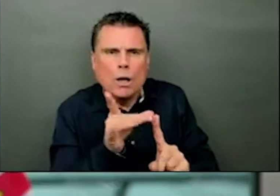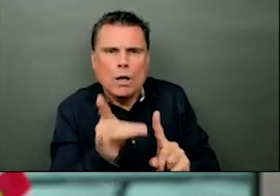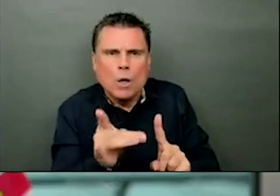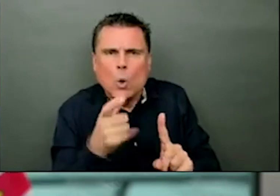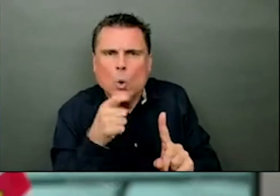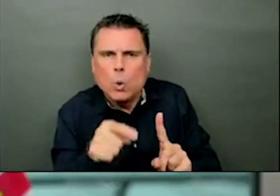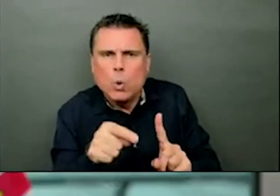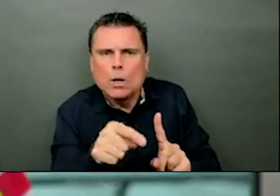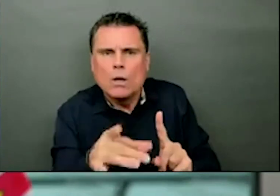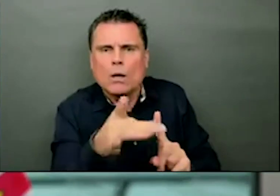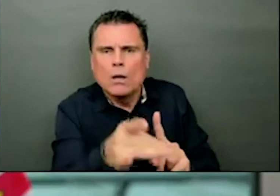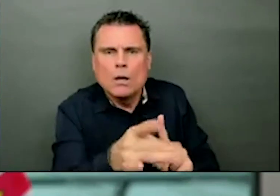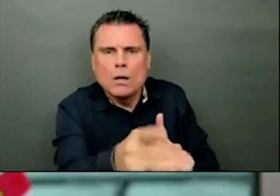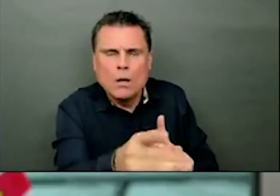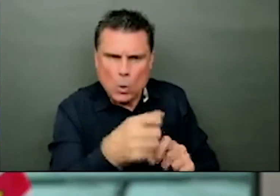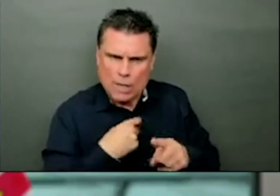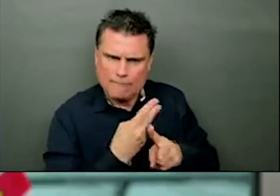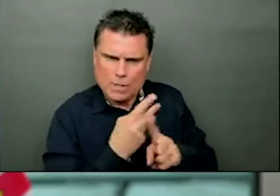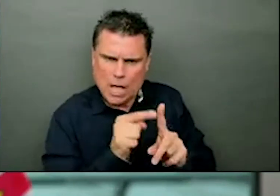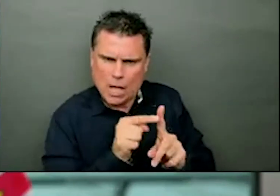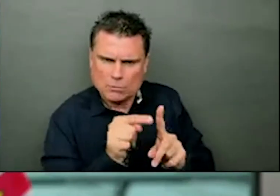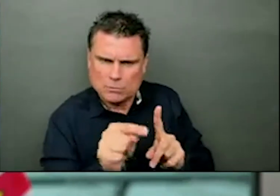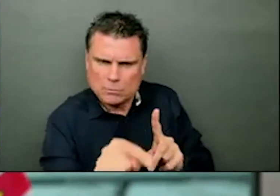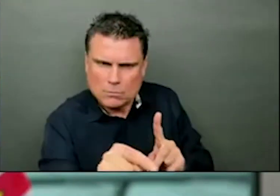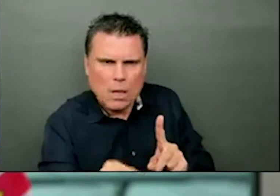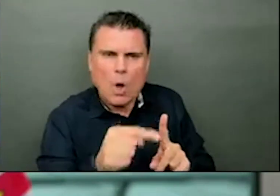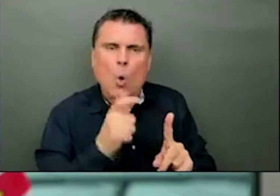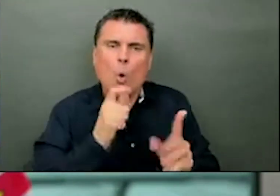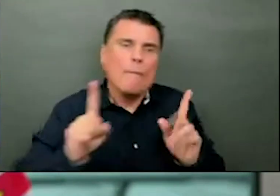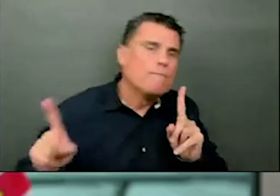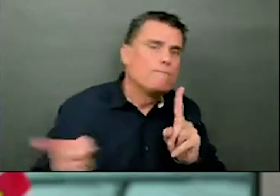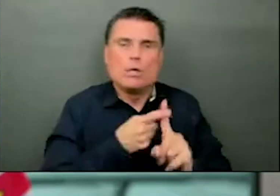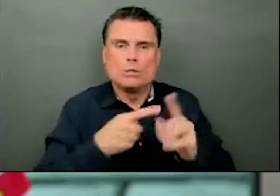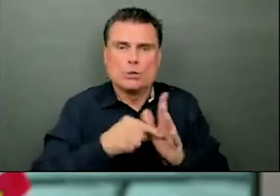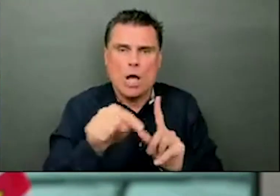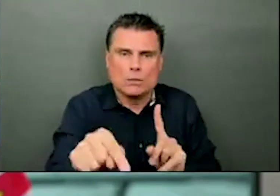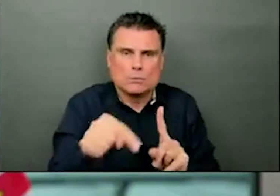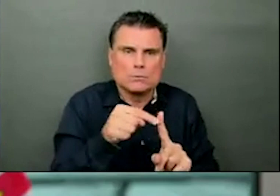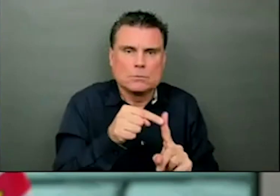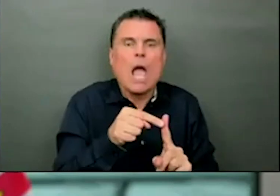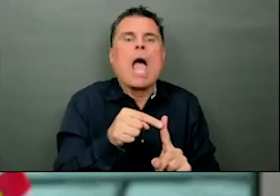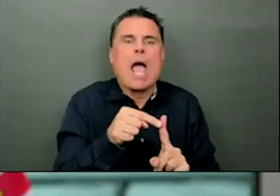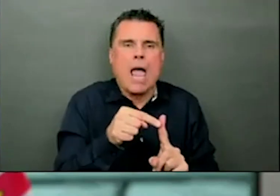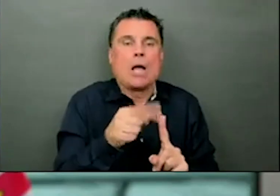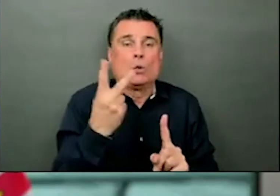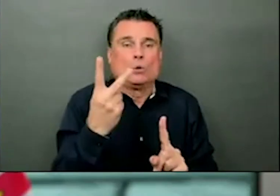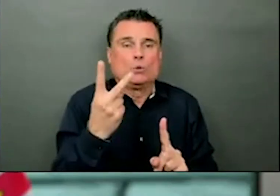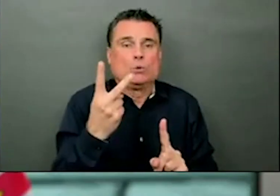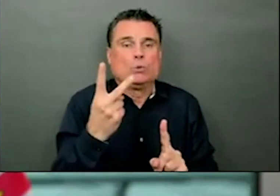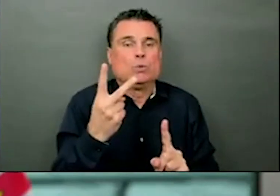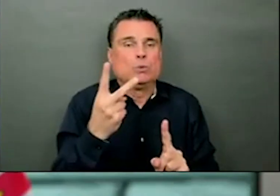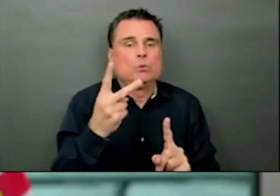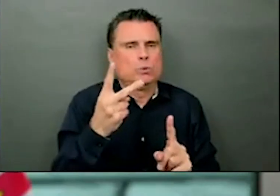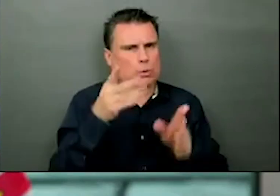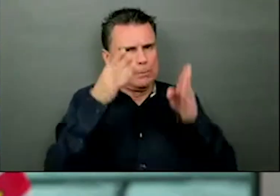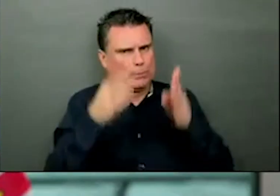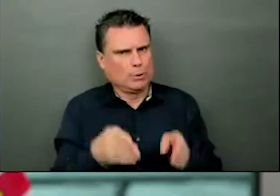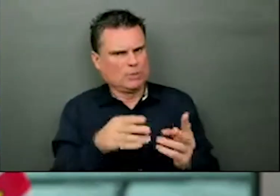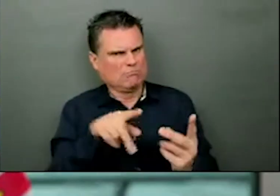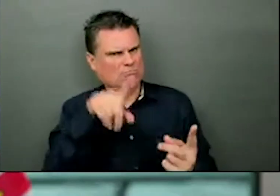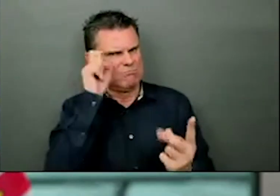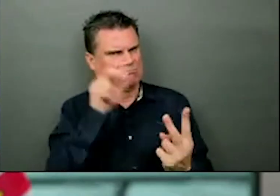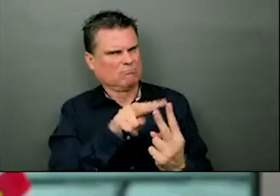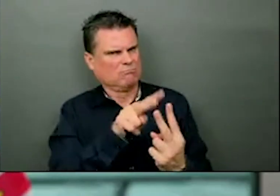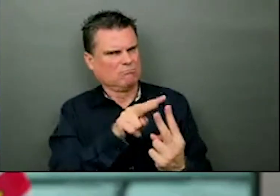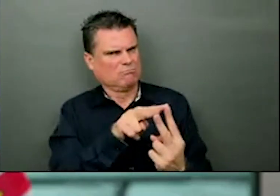don't know how they acquired it or where they acquired it from in the community. So, two in particular of the South African variant